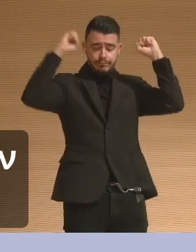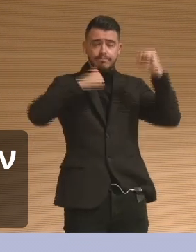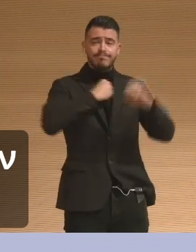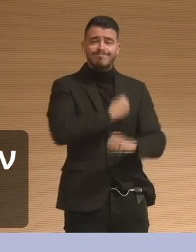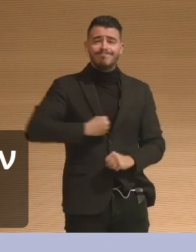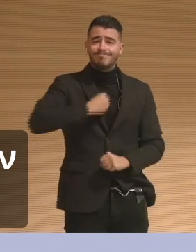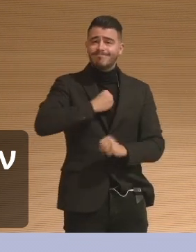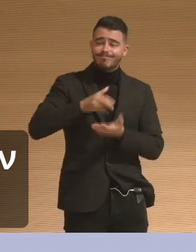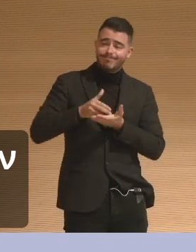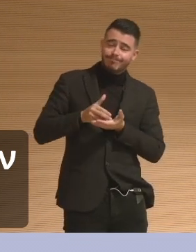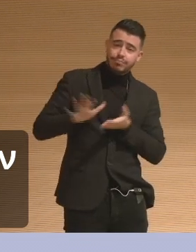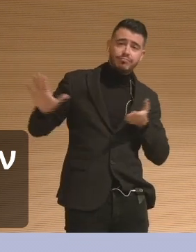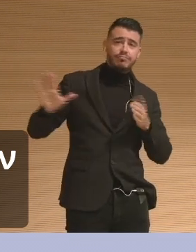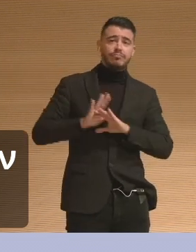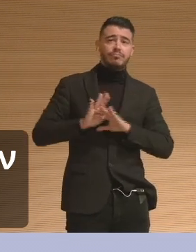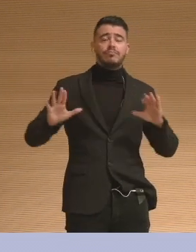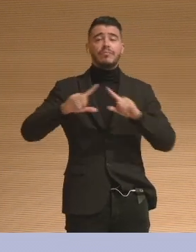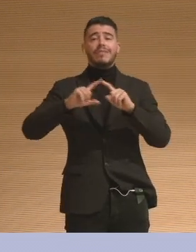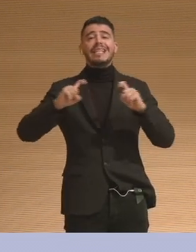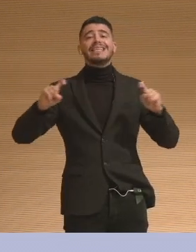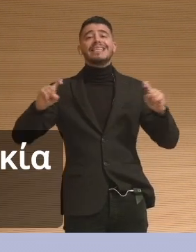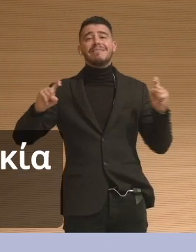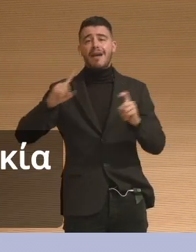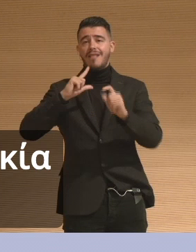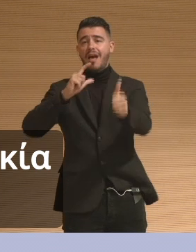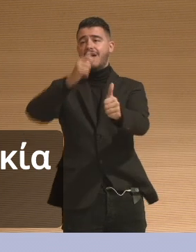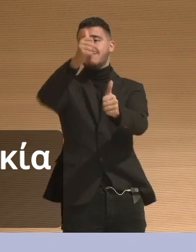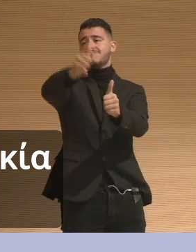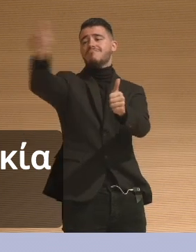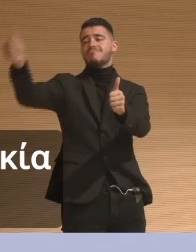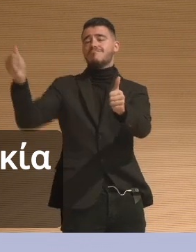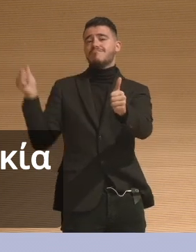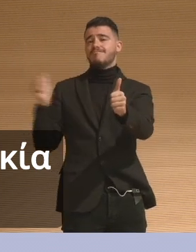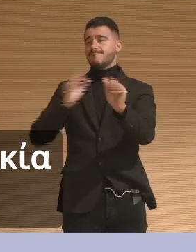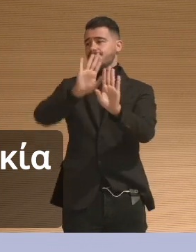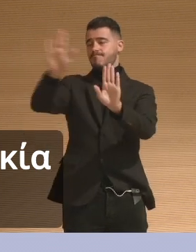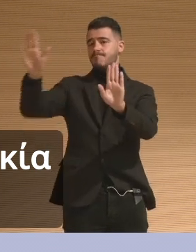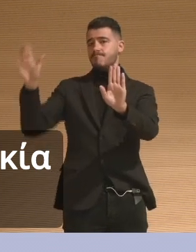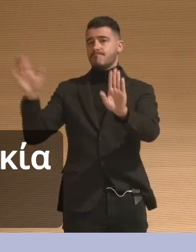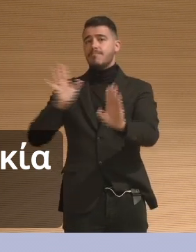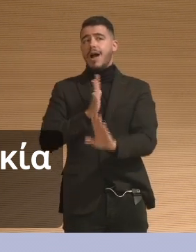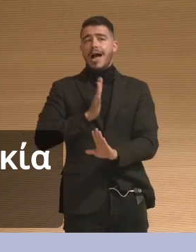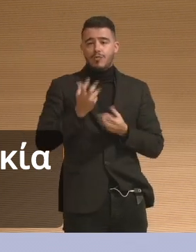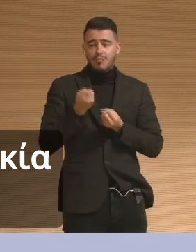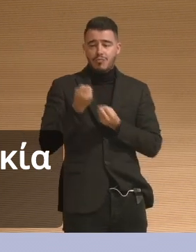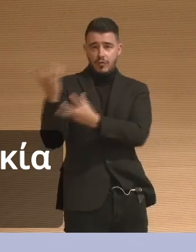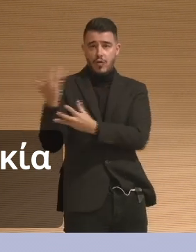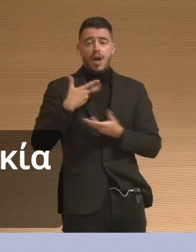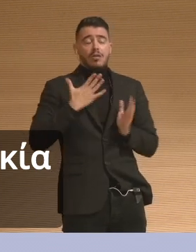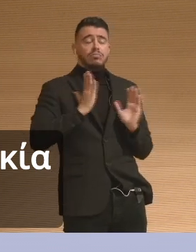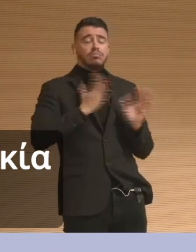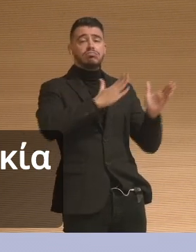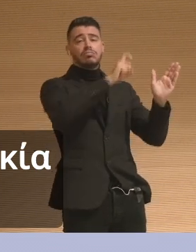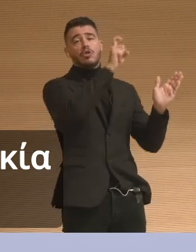objects were in an associative space. From there, I went to the remarkable War Childhood